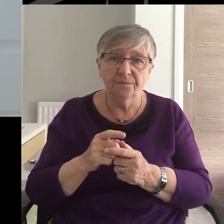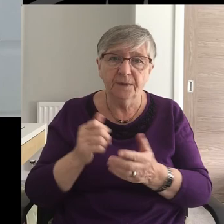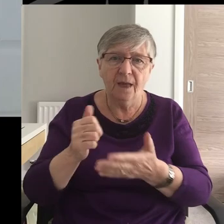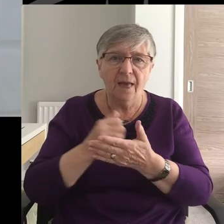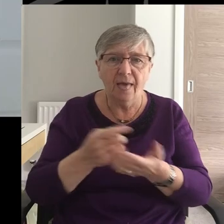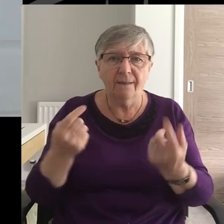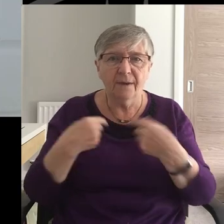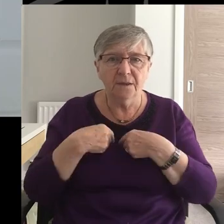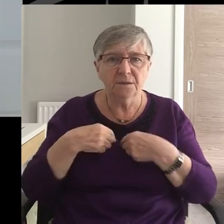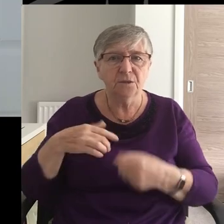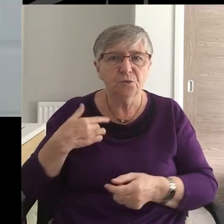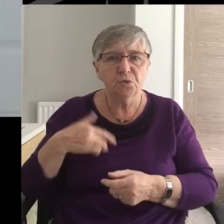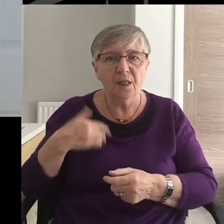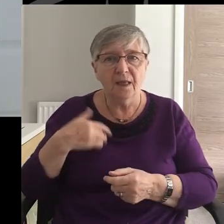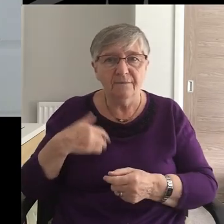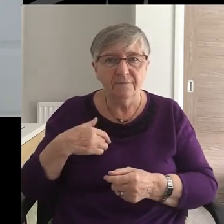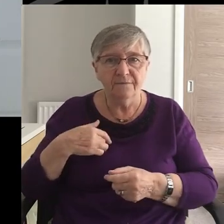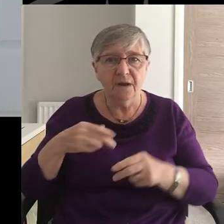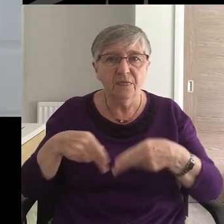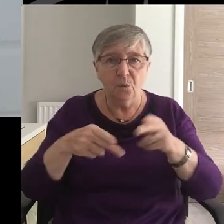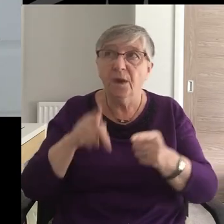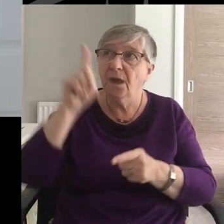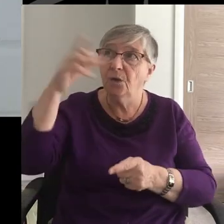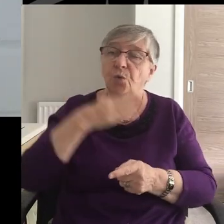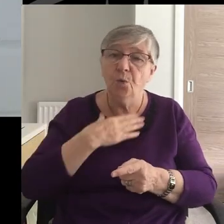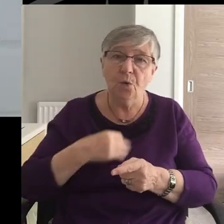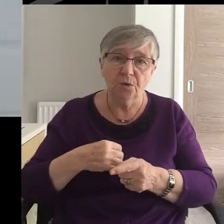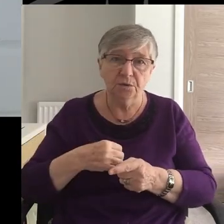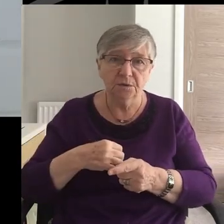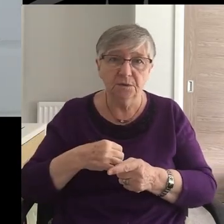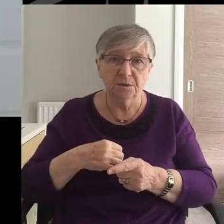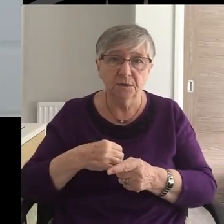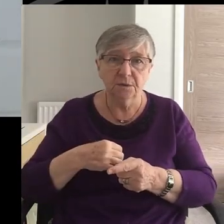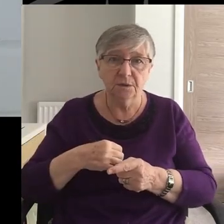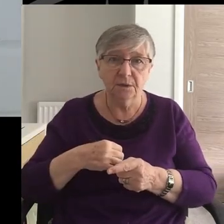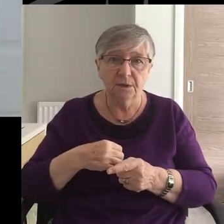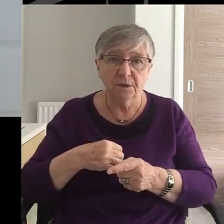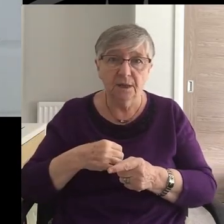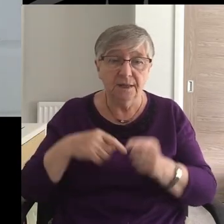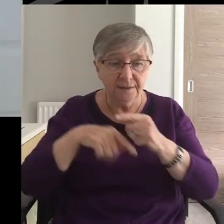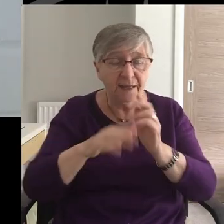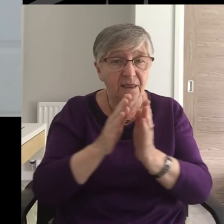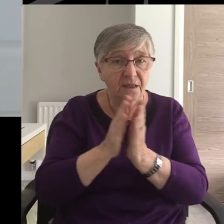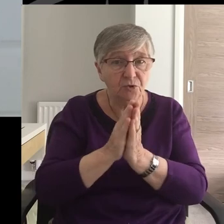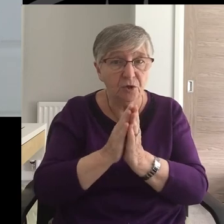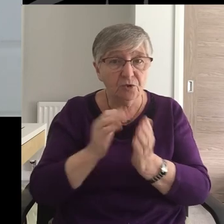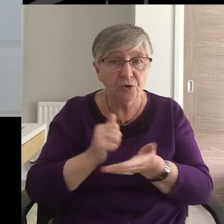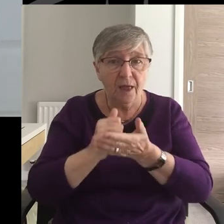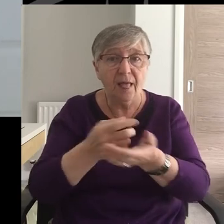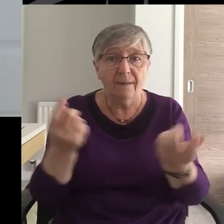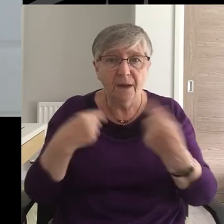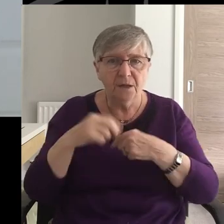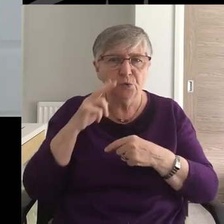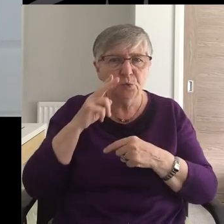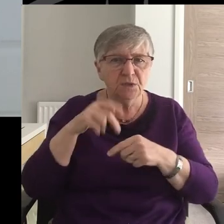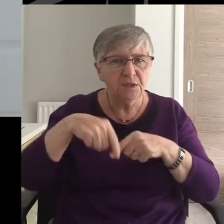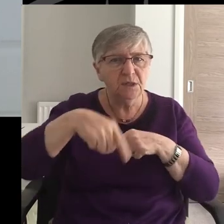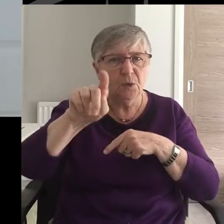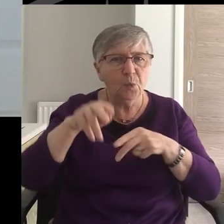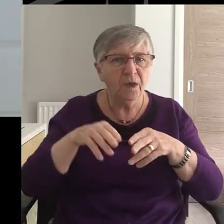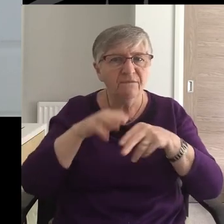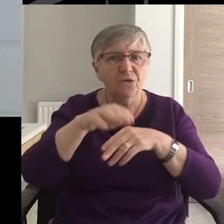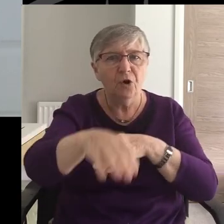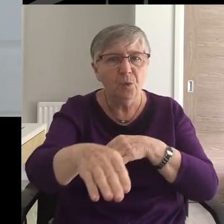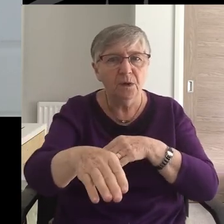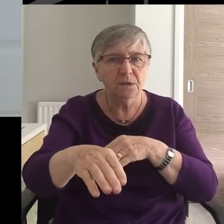Help us to live As you would have us live And as a church Help us to see the way forward In terms of our worship